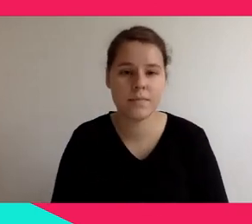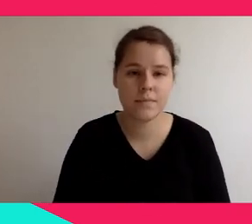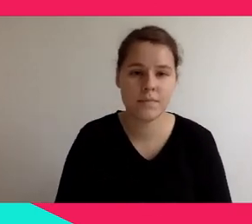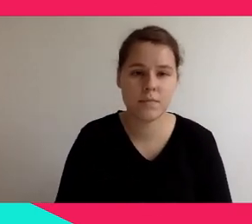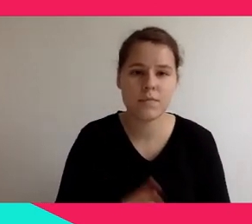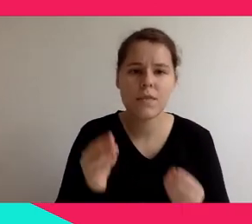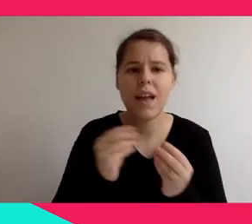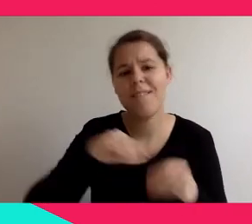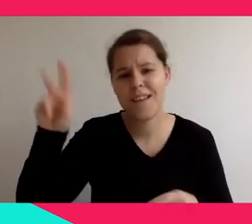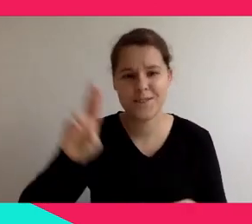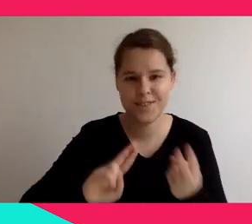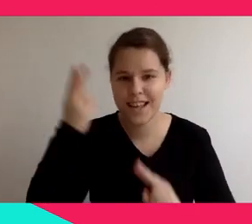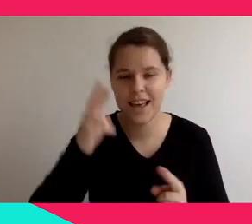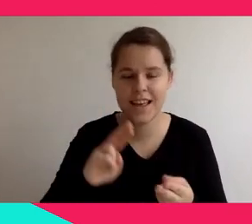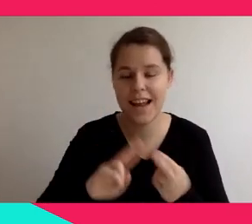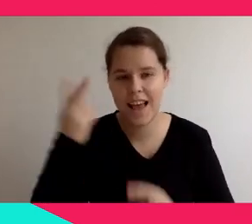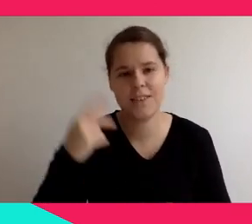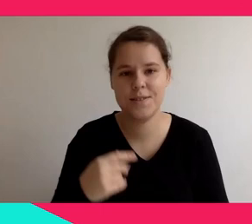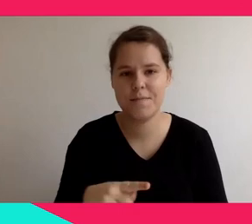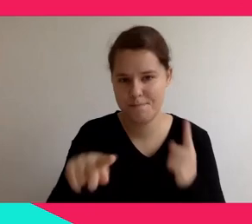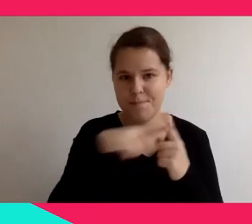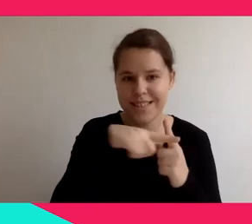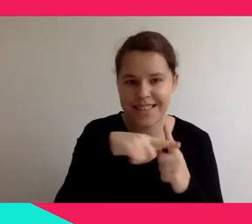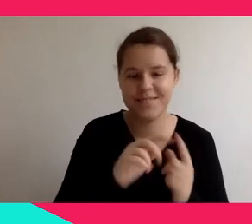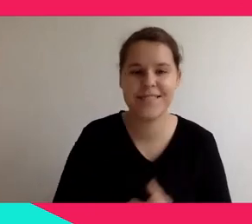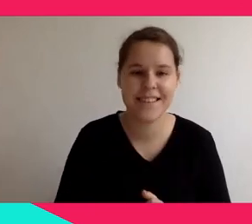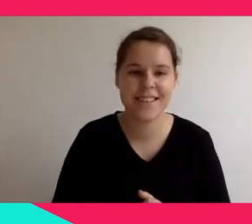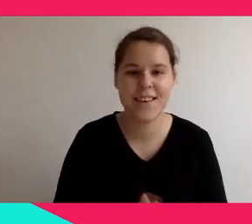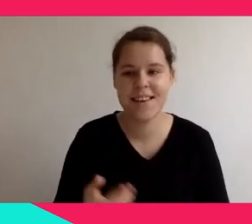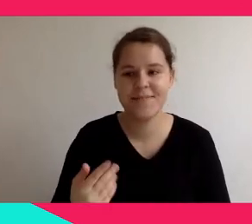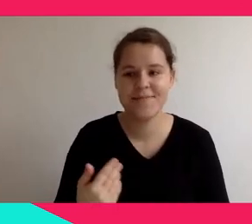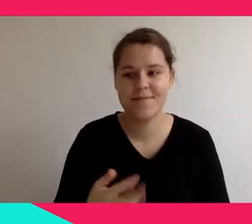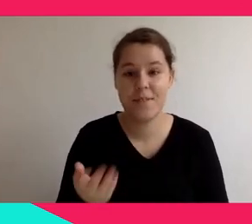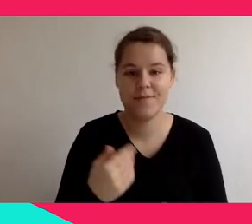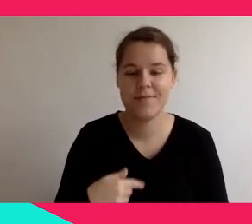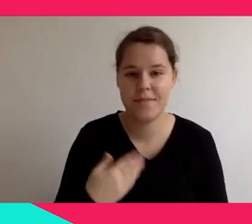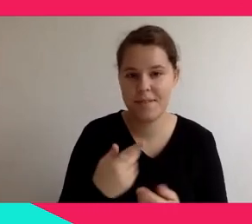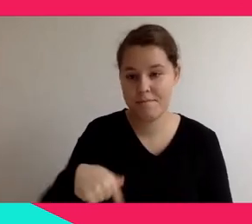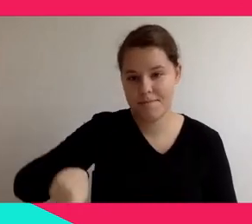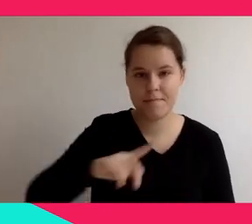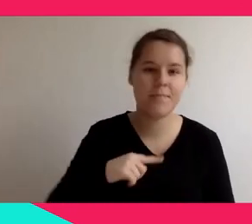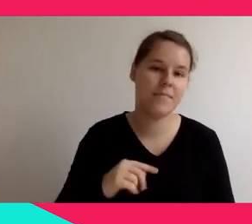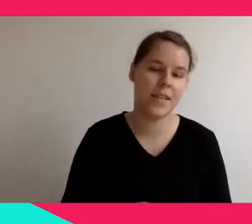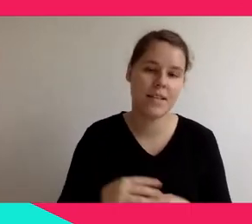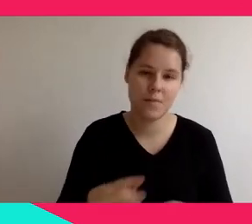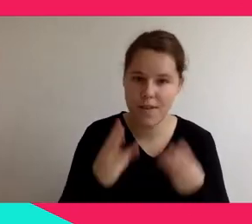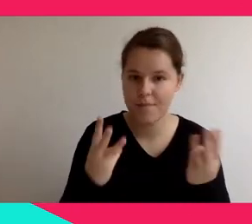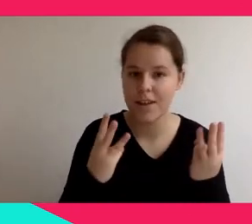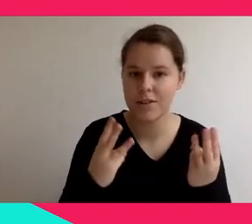Very good. That's very important for us, of course. And and and yeah, it's the